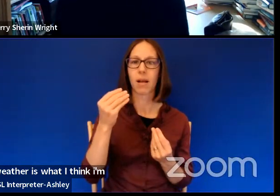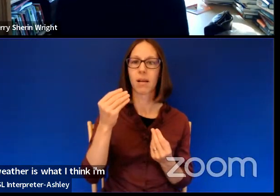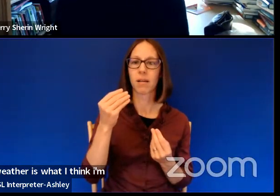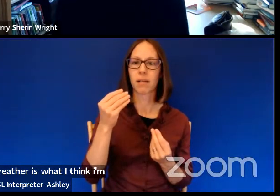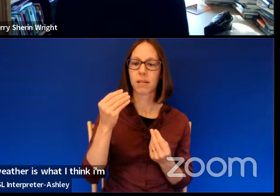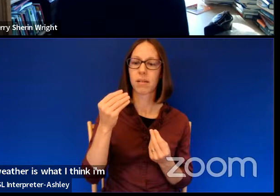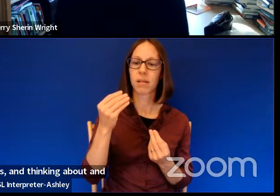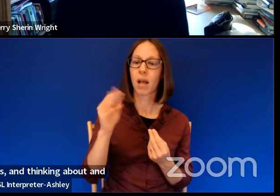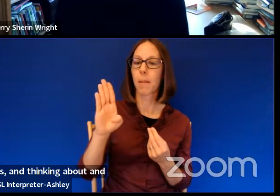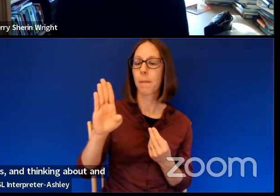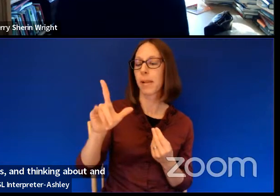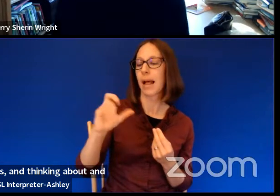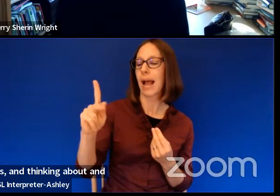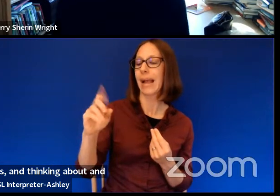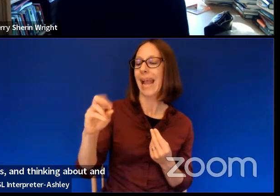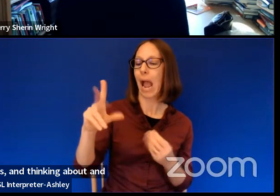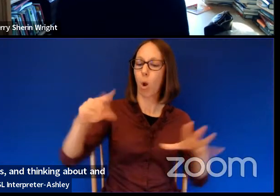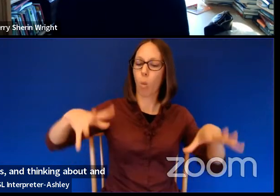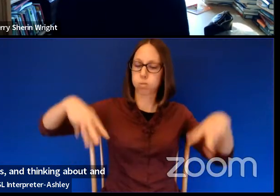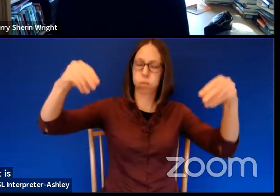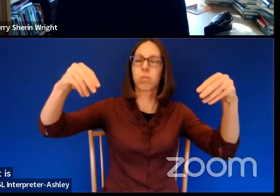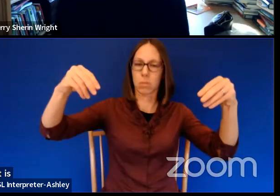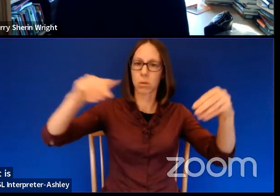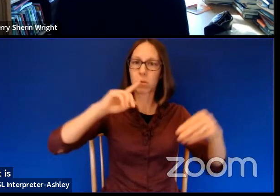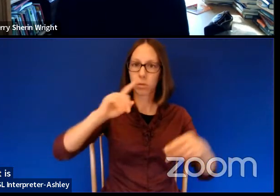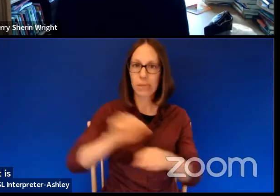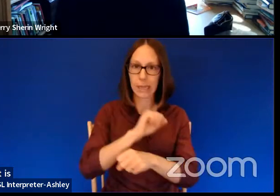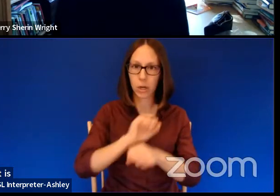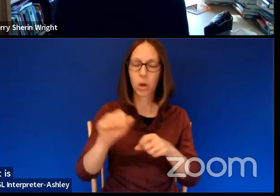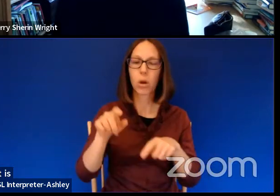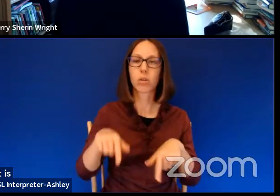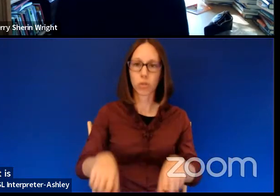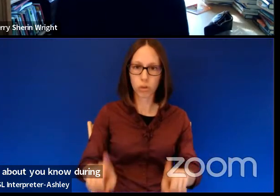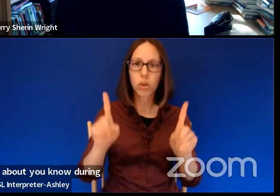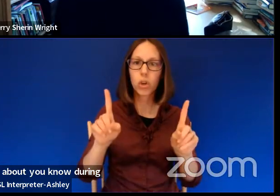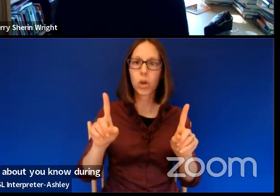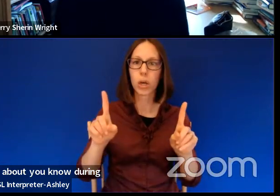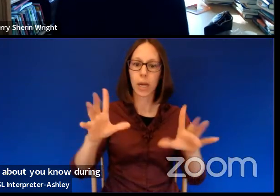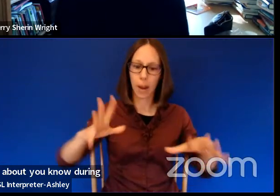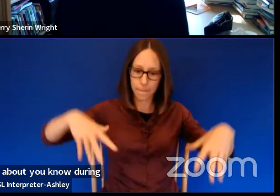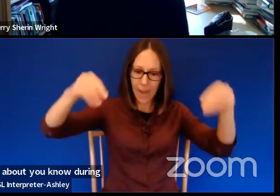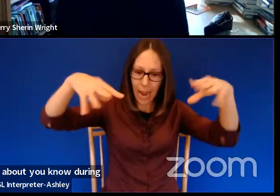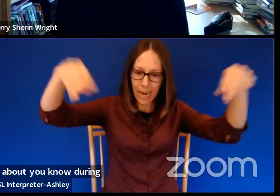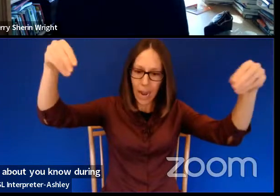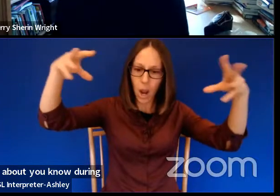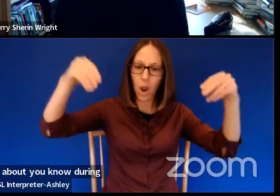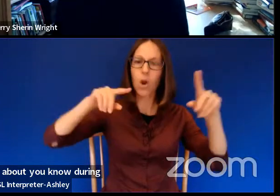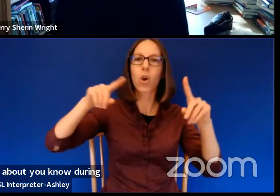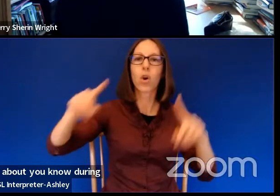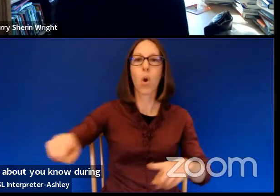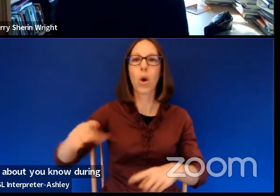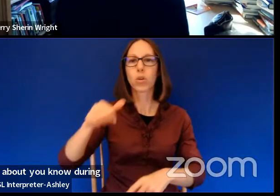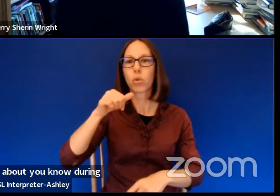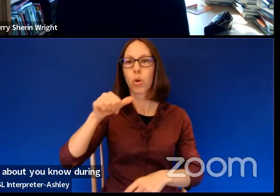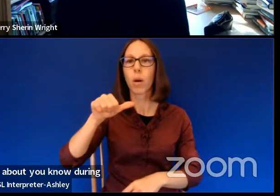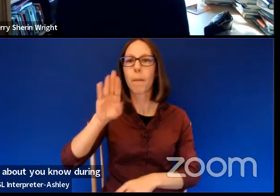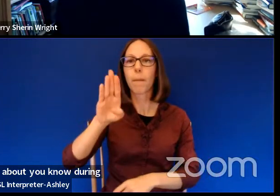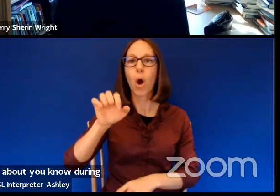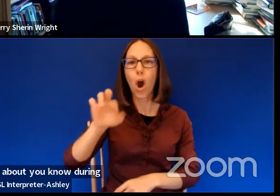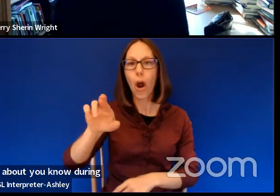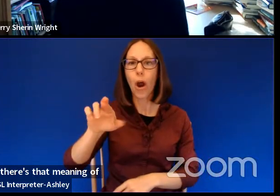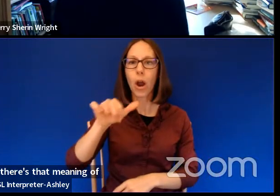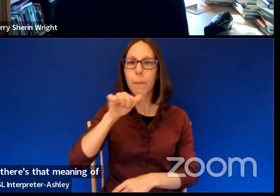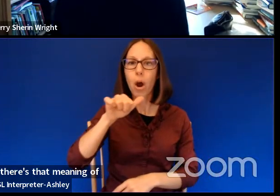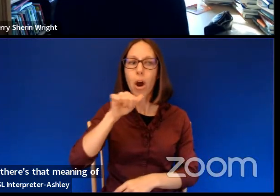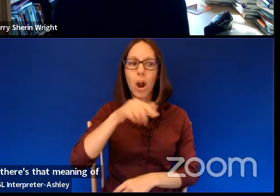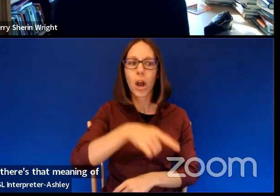literal, but obviously also it's about, you know, during a blackout going to a bar. Um, so there's that meaning of blackout, but